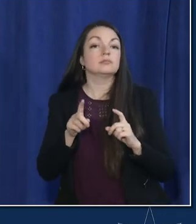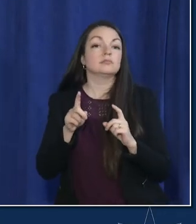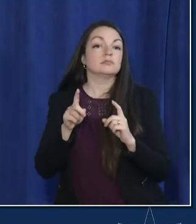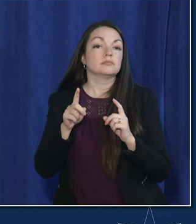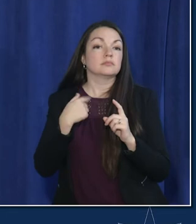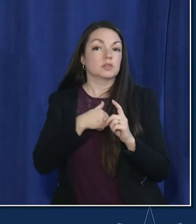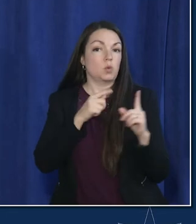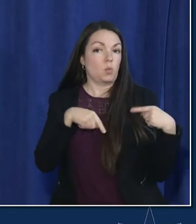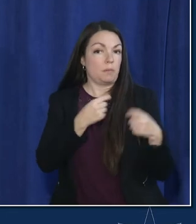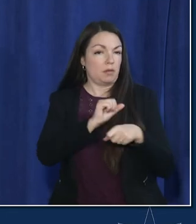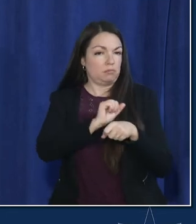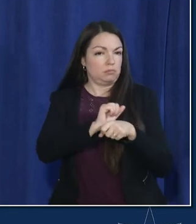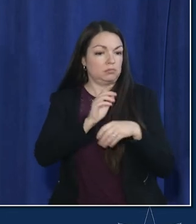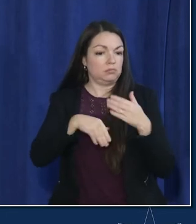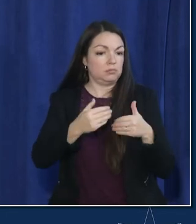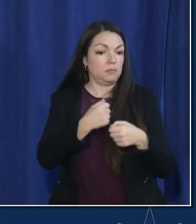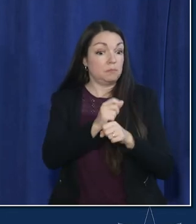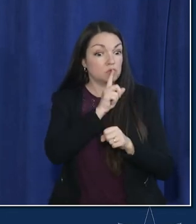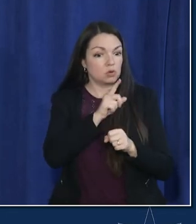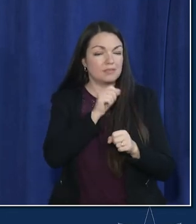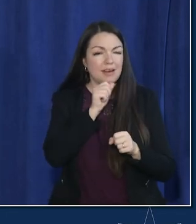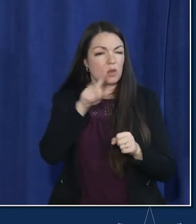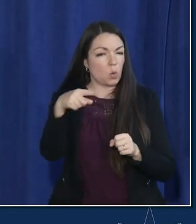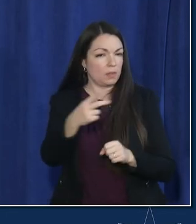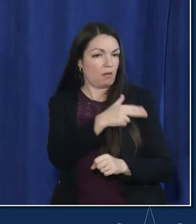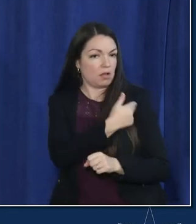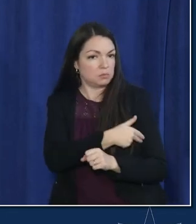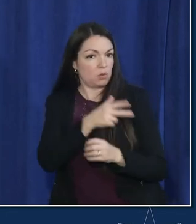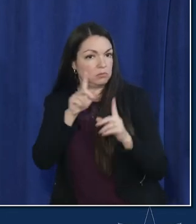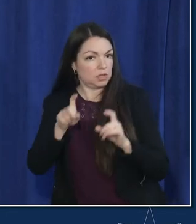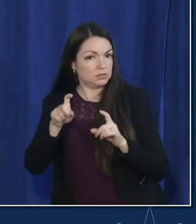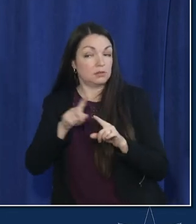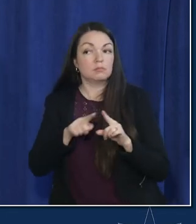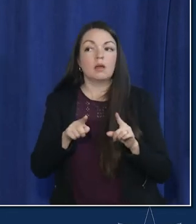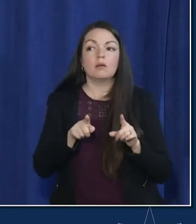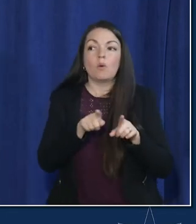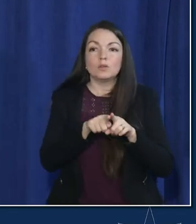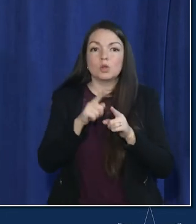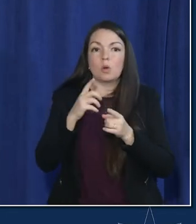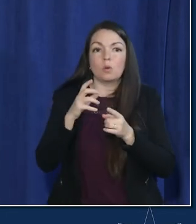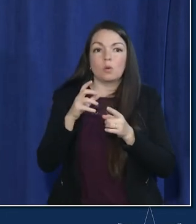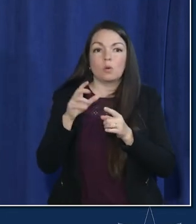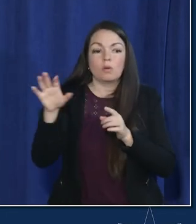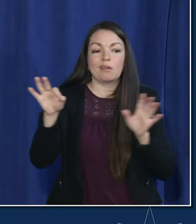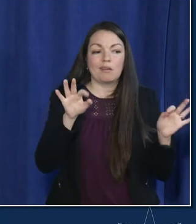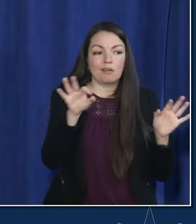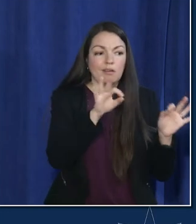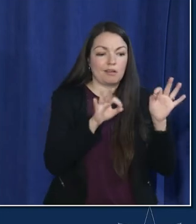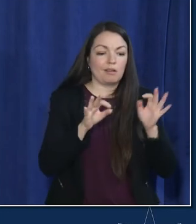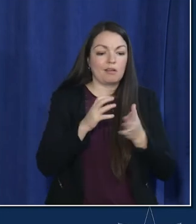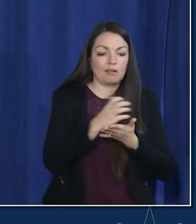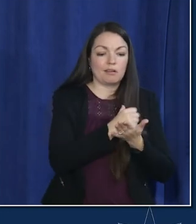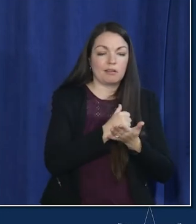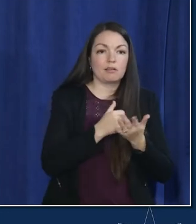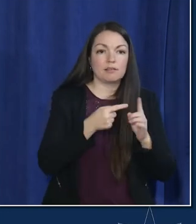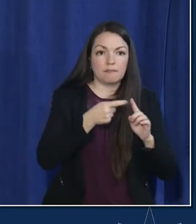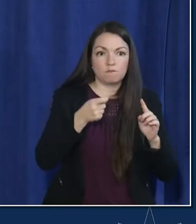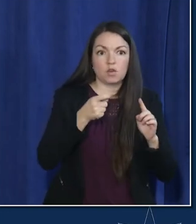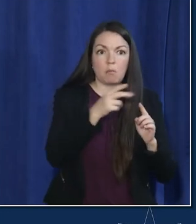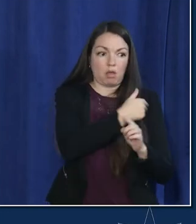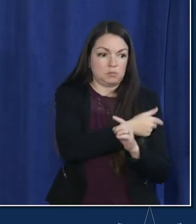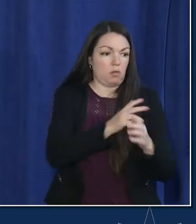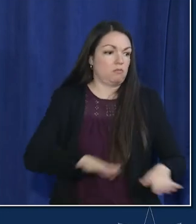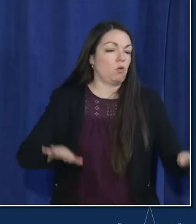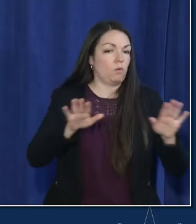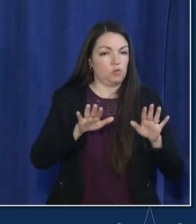to make sure not just that like a hospital is testing but that we're capturing it from hospitals across the city including ones that may not